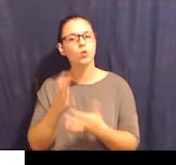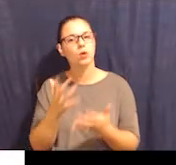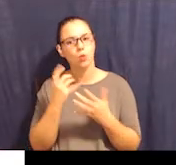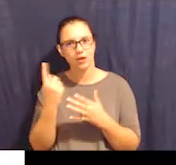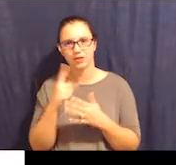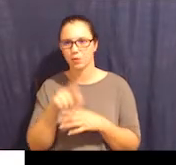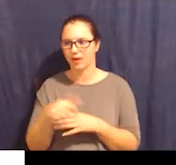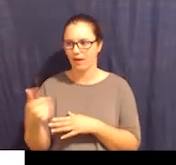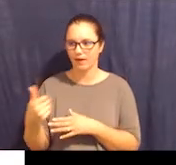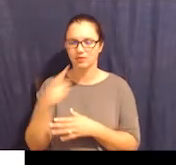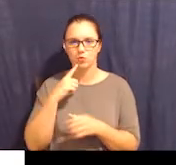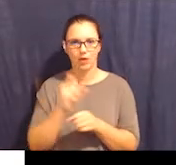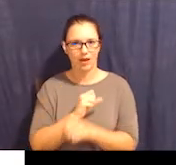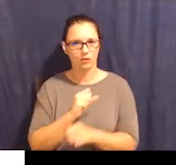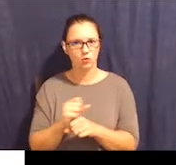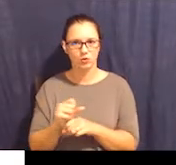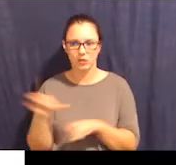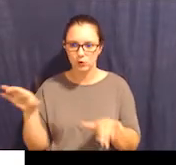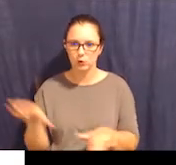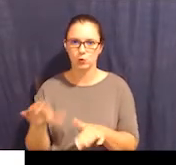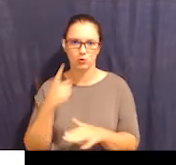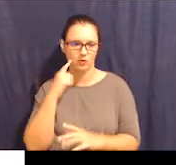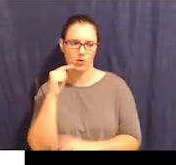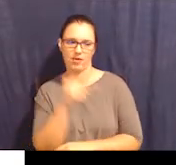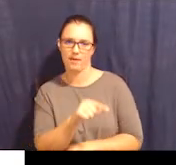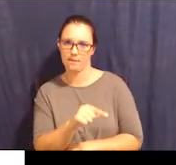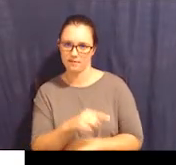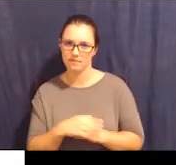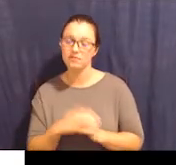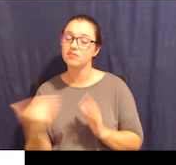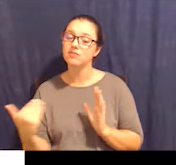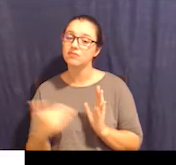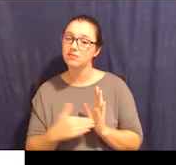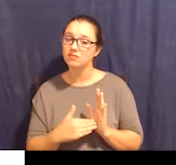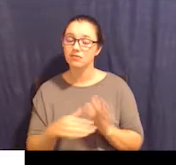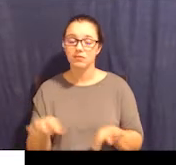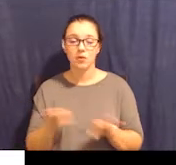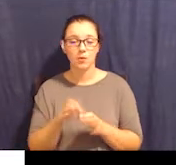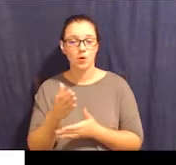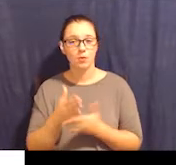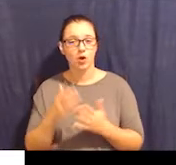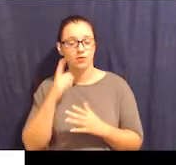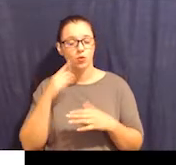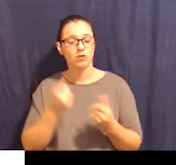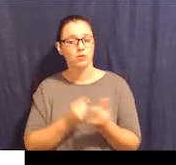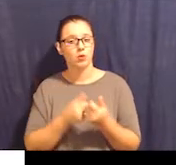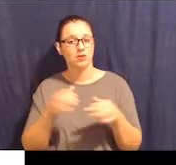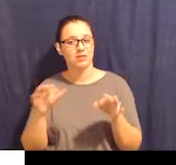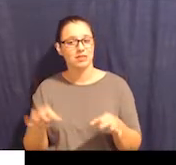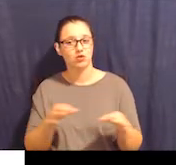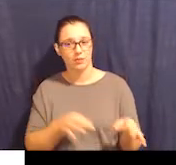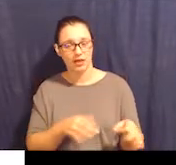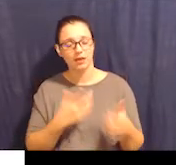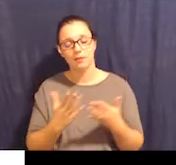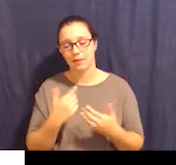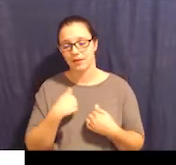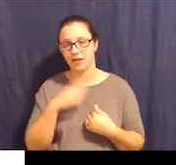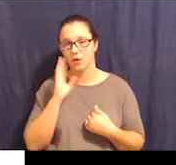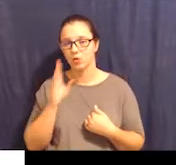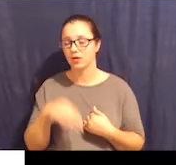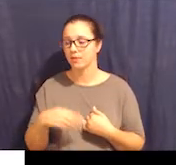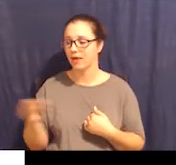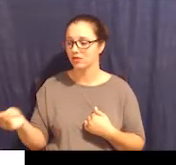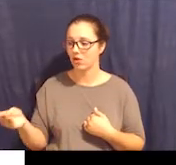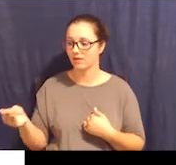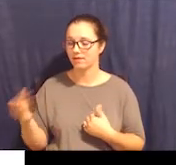they're going to want someone else to actually be able to do those things for them. But again, an important part of supported decision-making is maybe